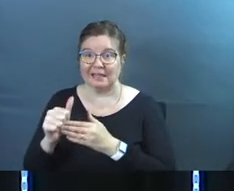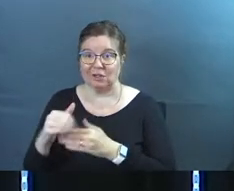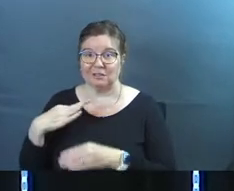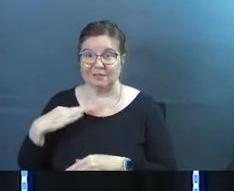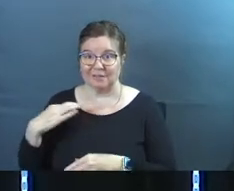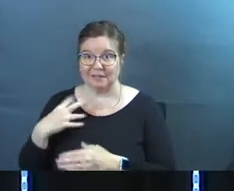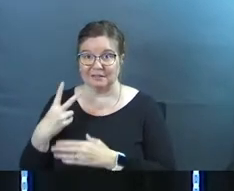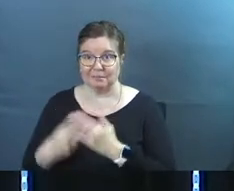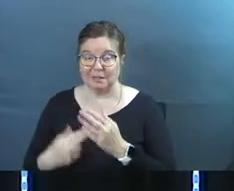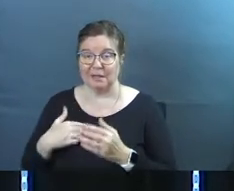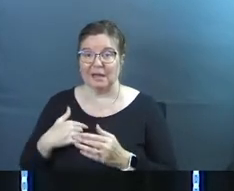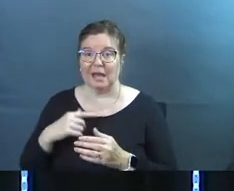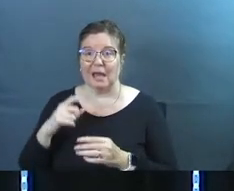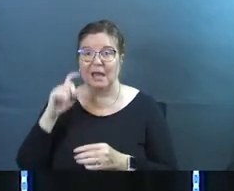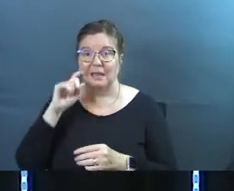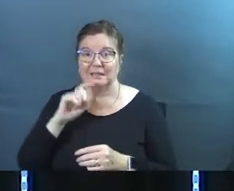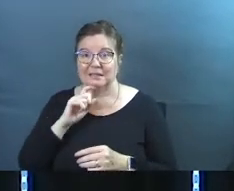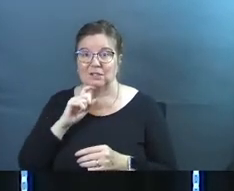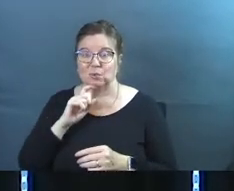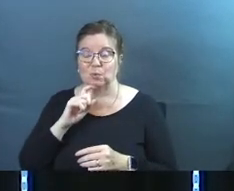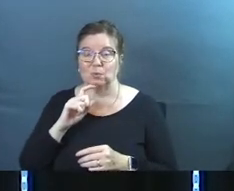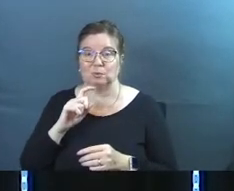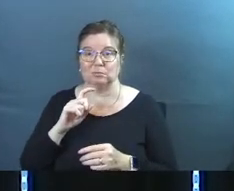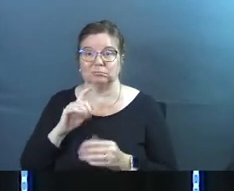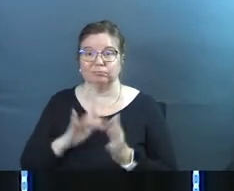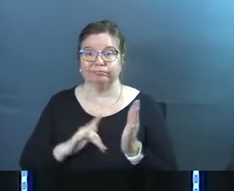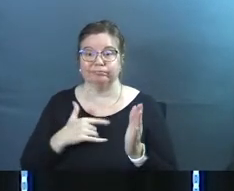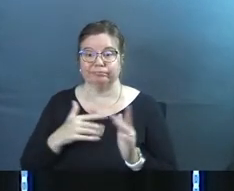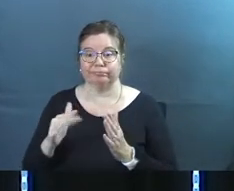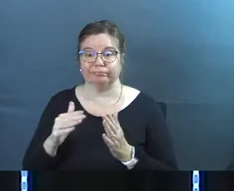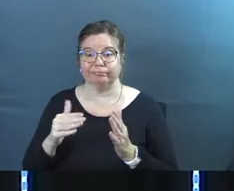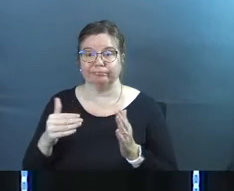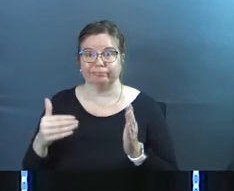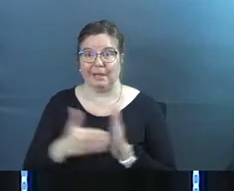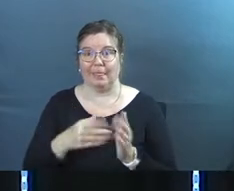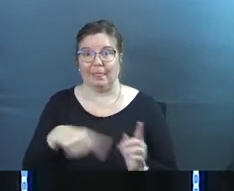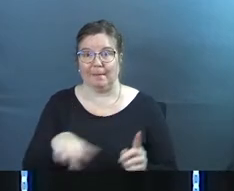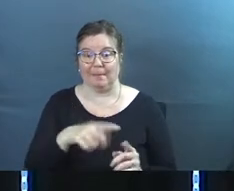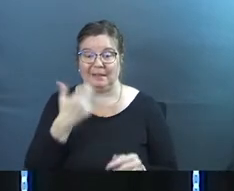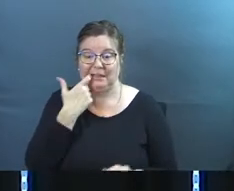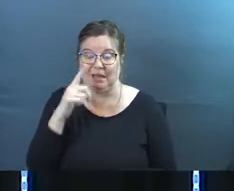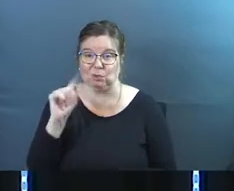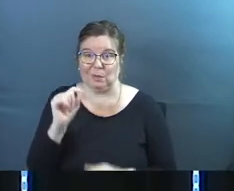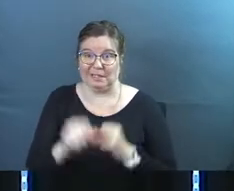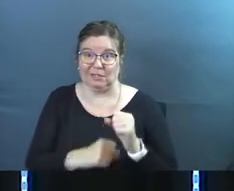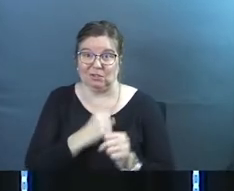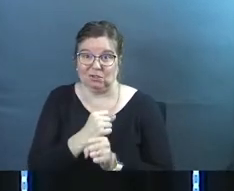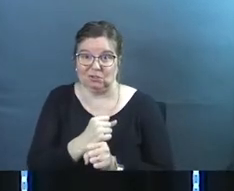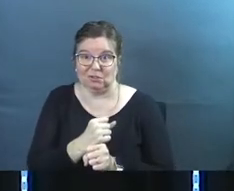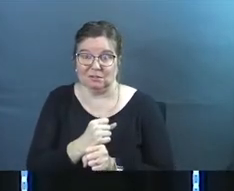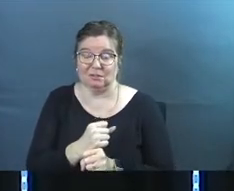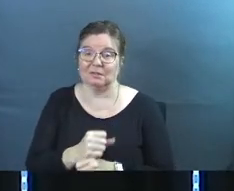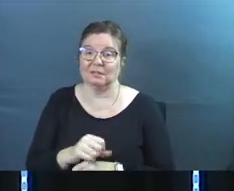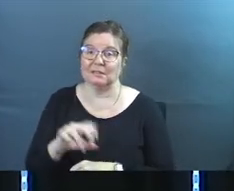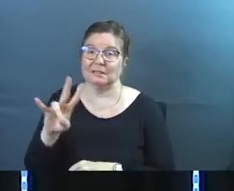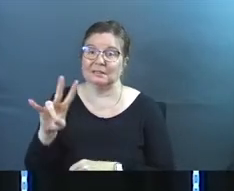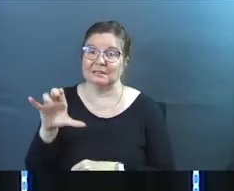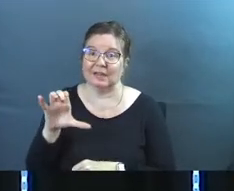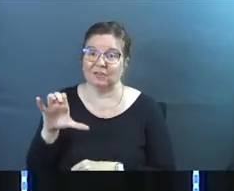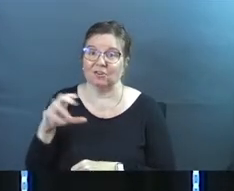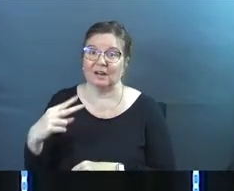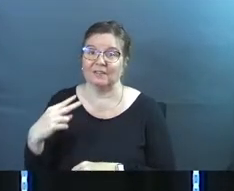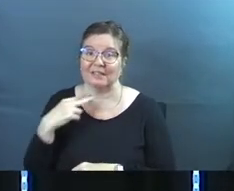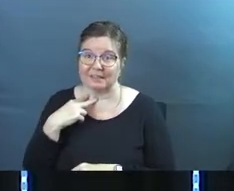had sexual misconduct allegations against them in the last 20 years. There had been 700